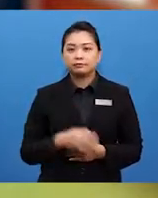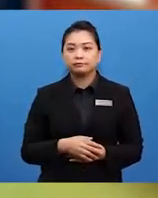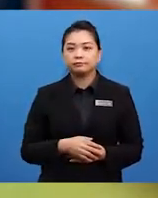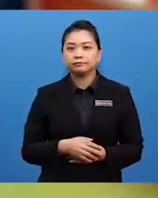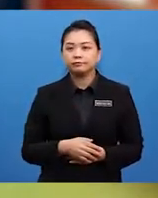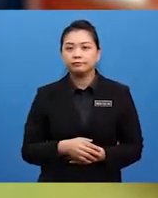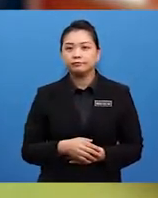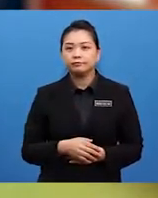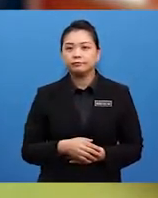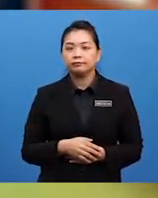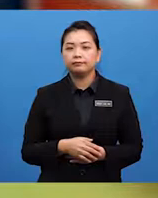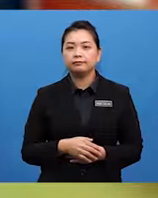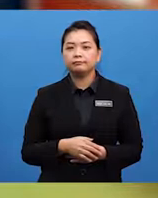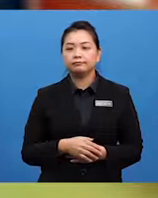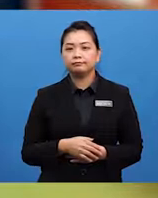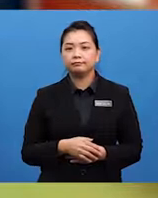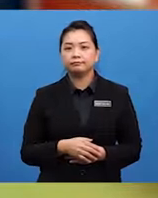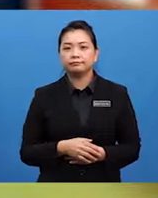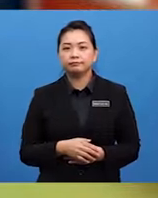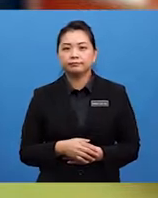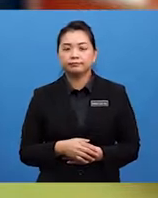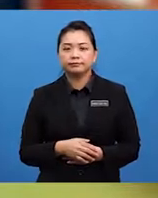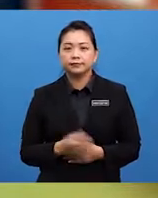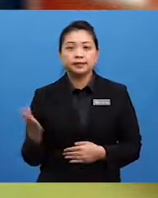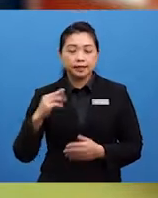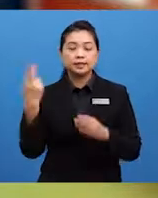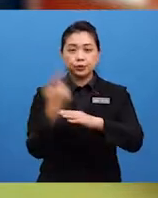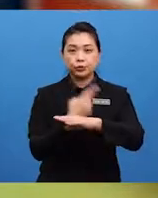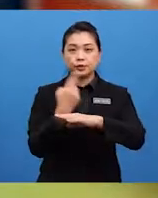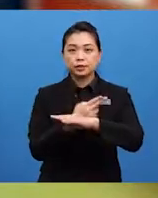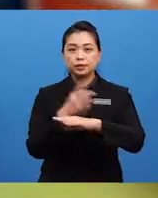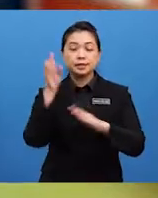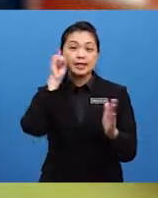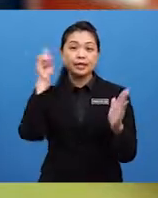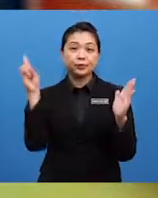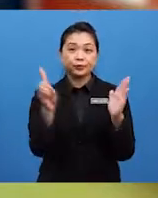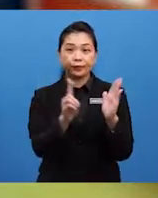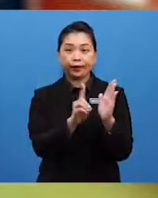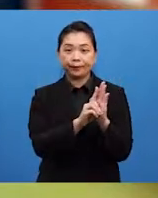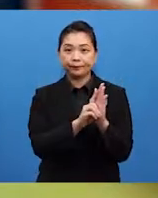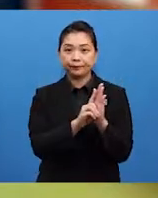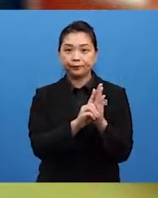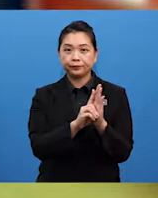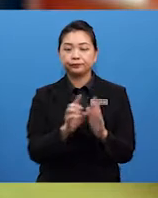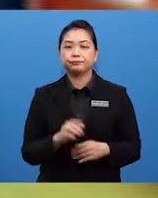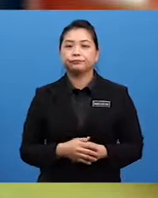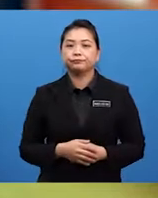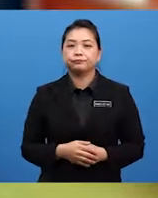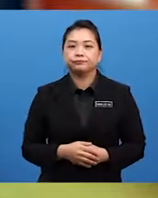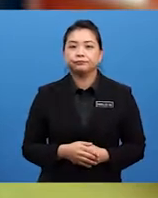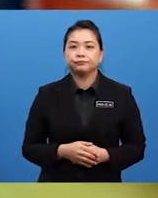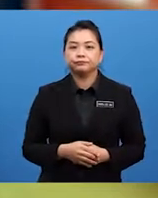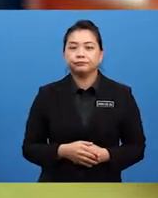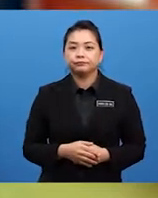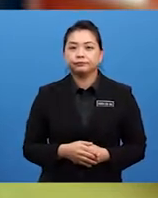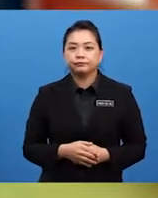Let's run through all the major features in writing a good story. Let's use this diagram as our